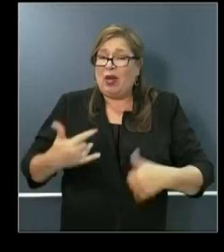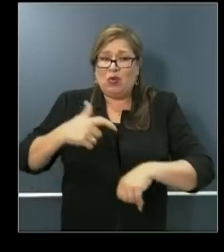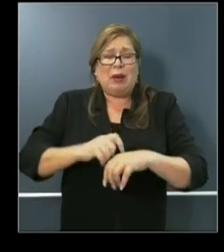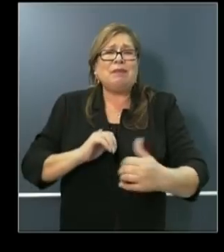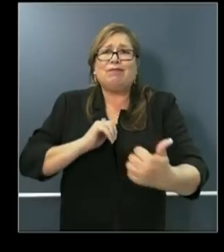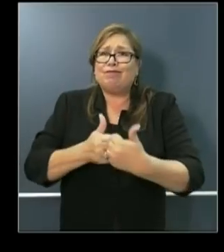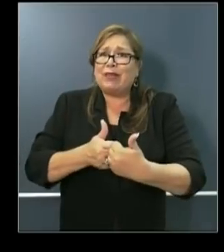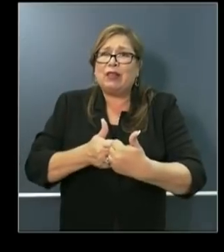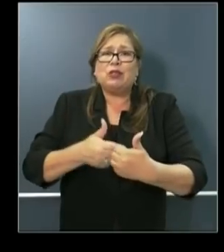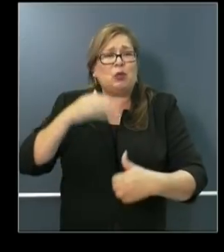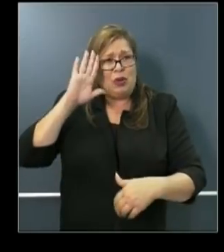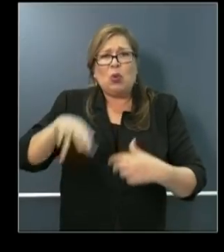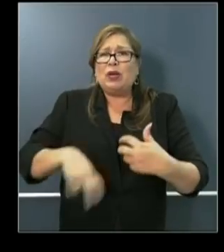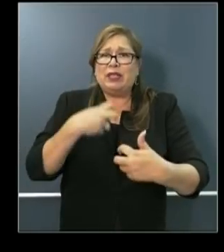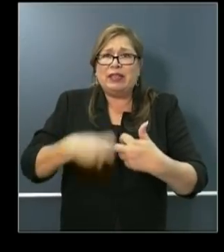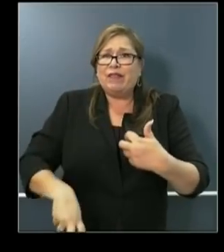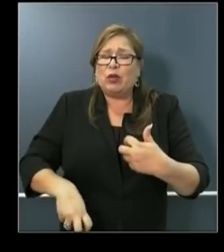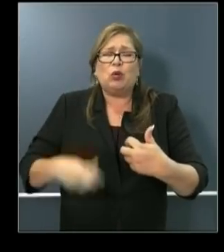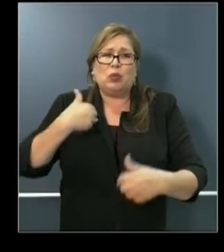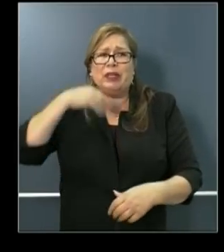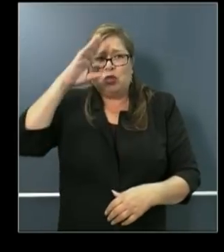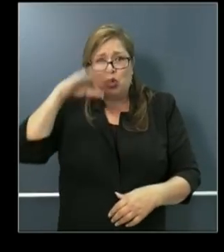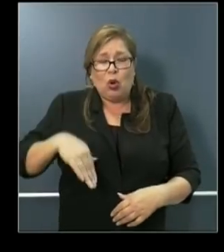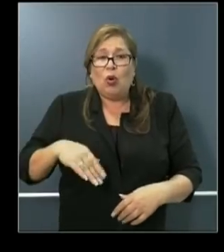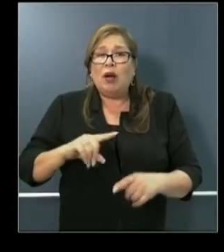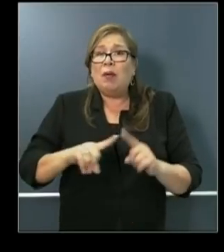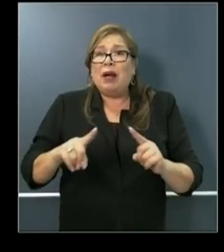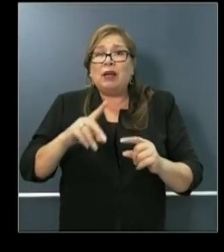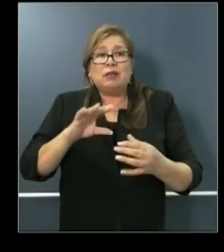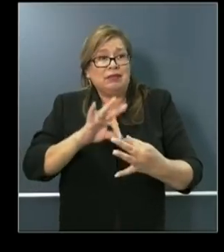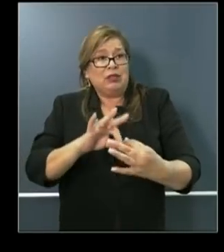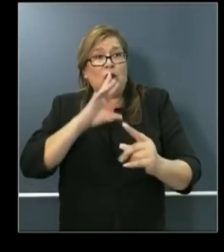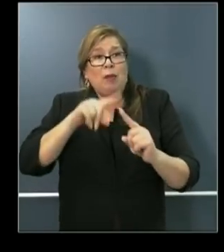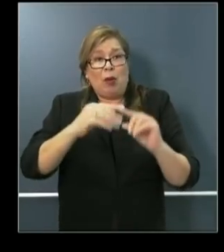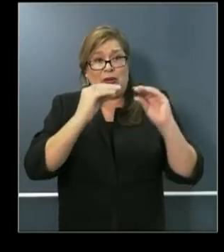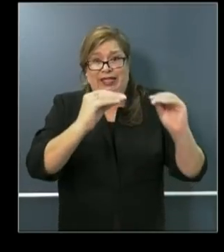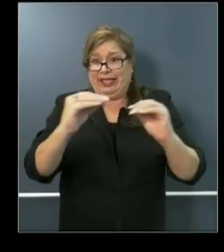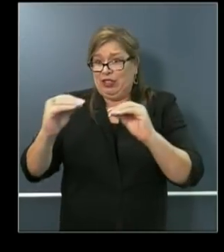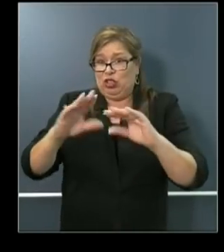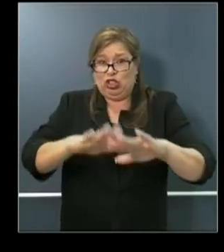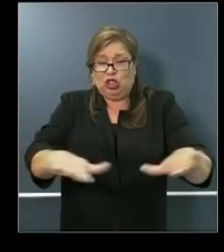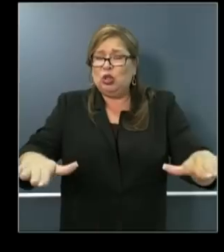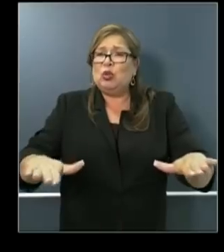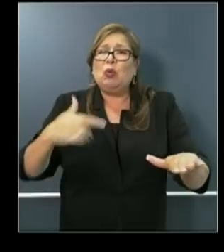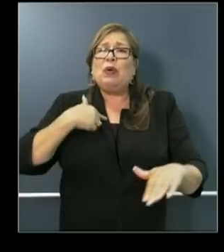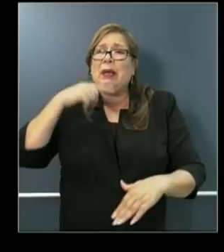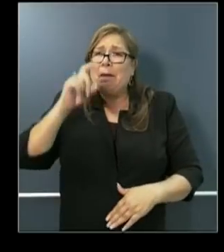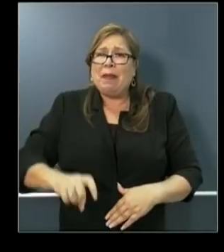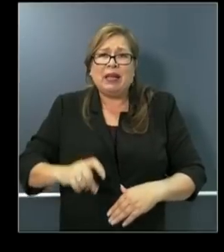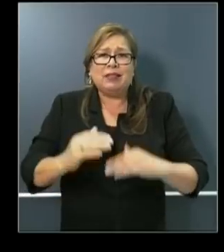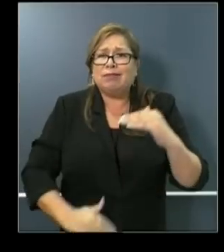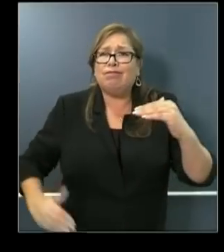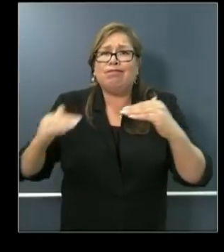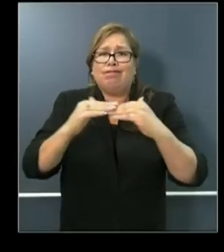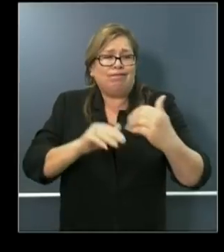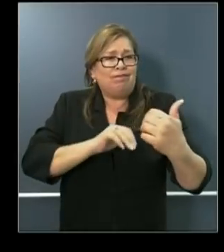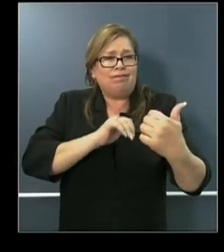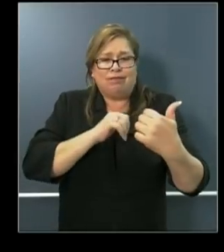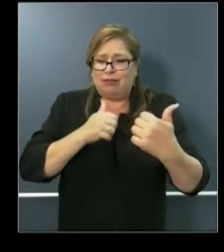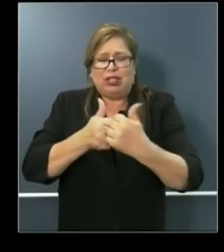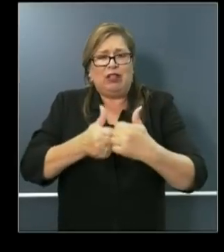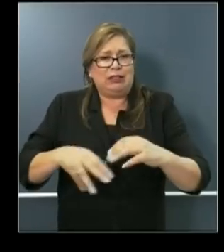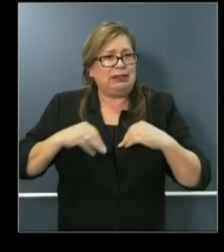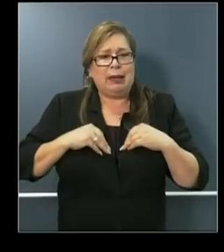challenge. But as it relates to the education of our kids, we have to rise to that challenge. And so while right now our